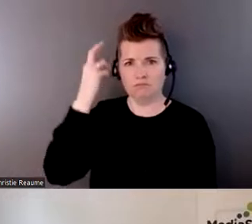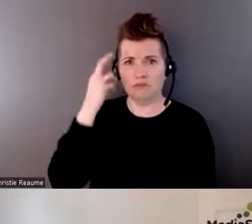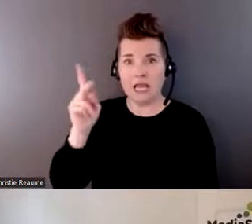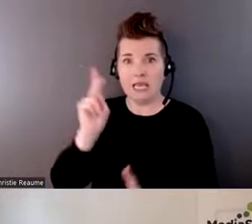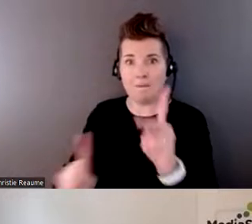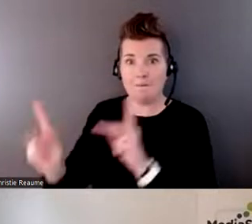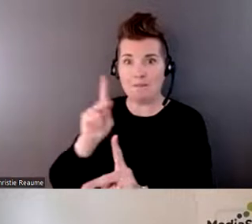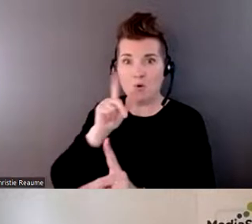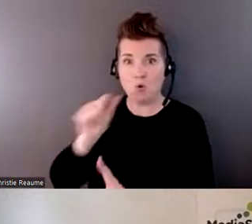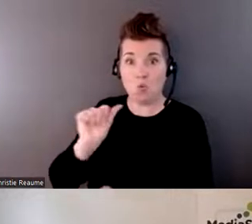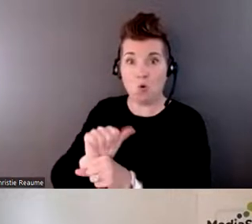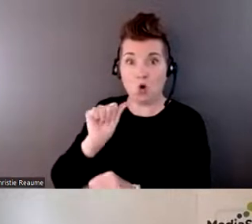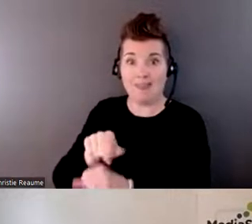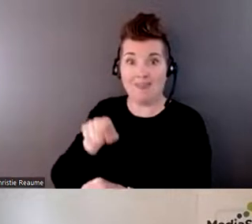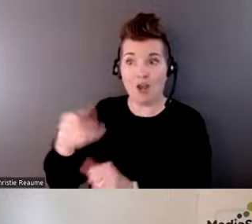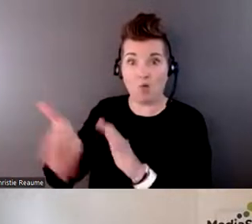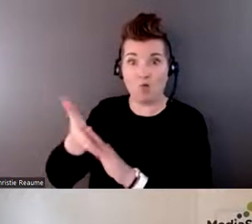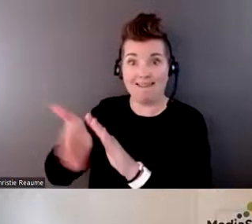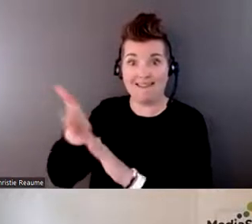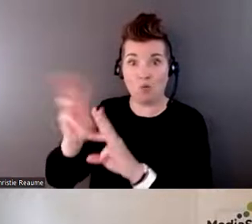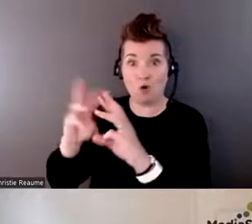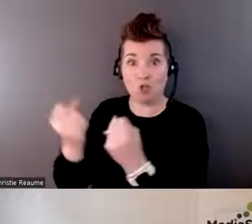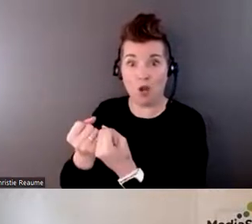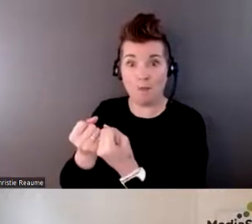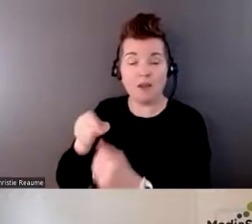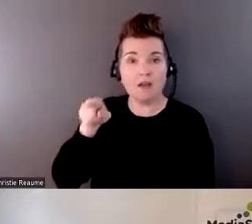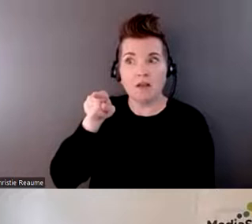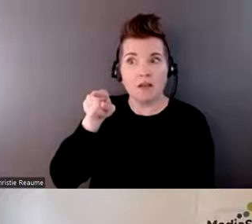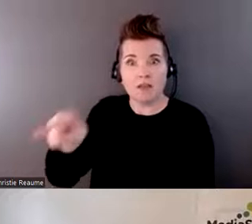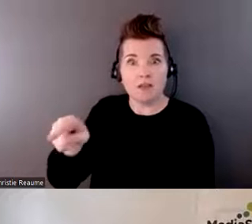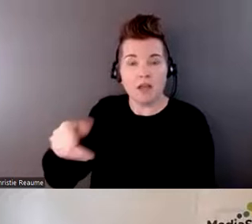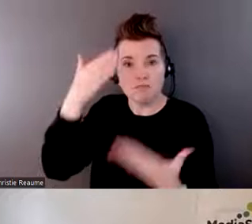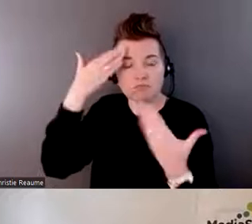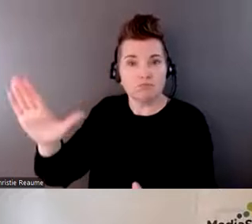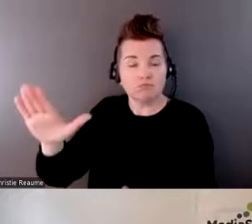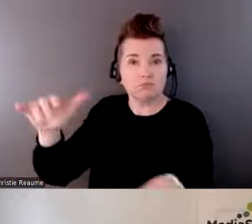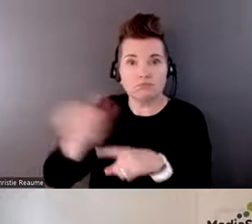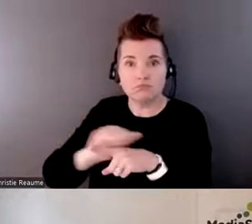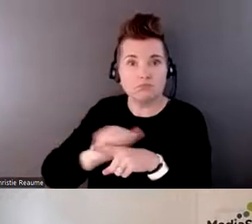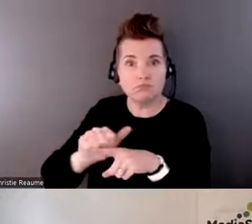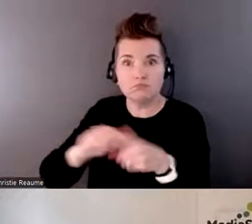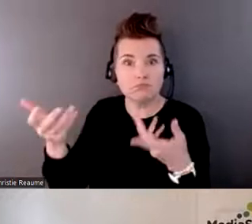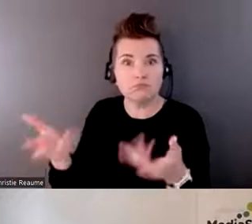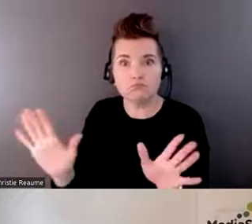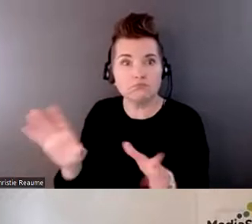in the care homes running the session hadn't been given any of the actual training or any of the kind of